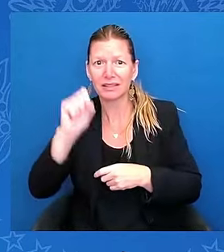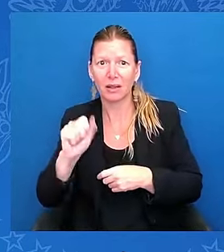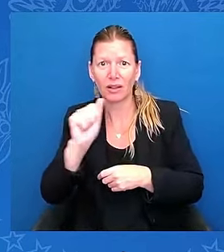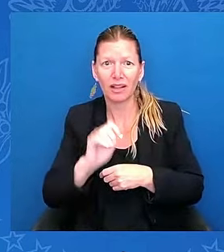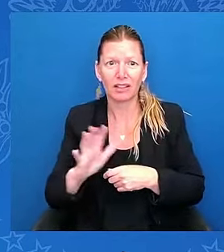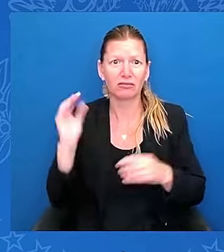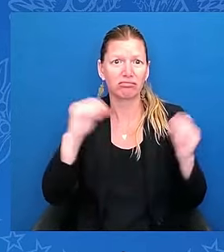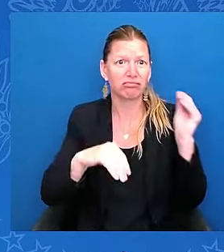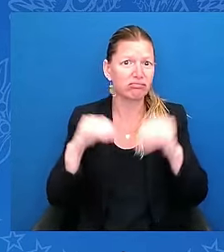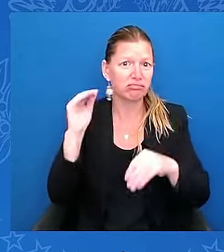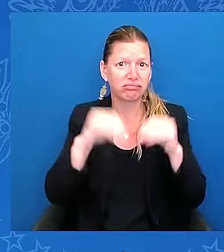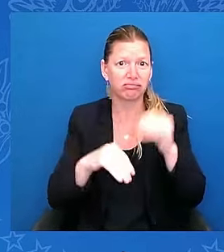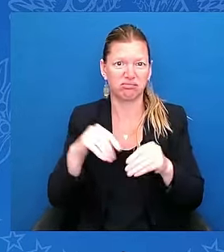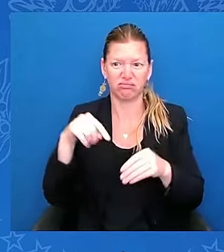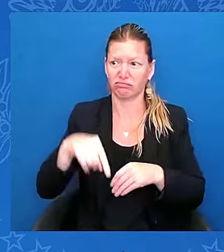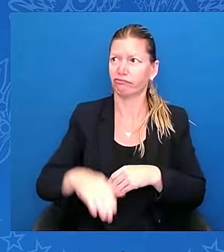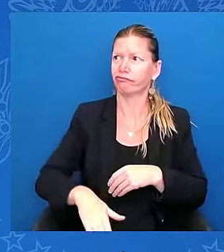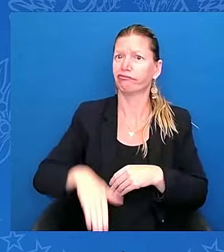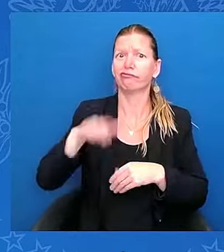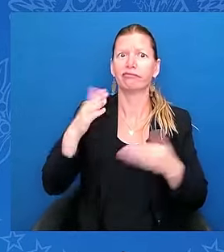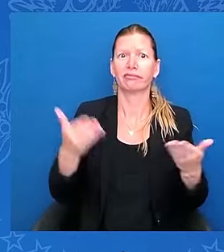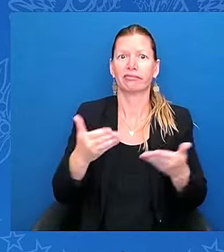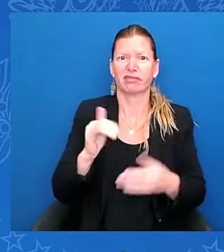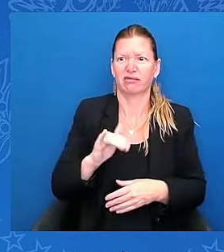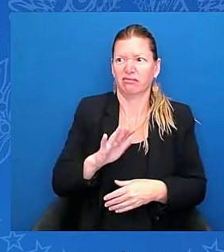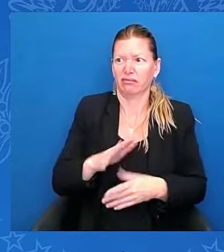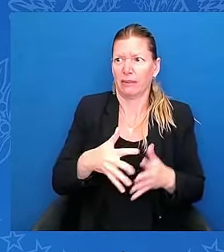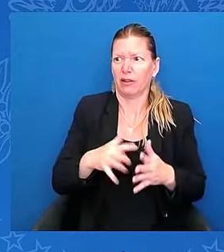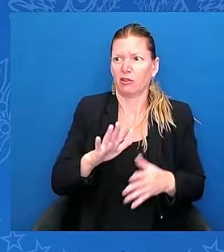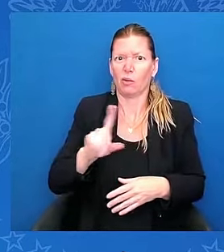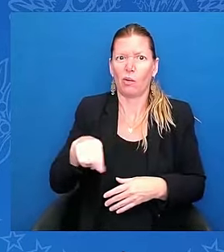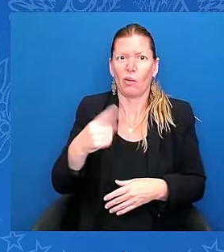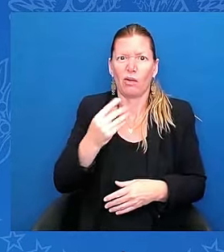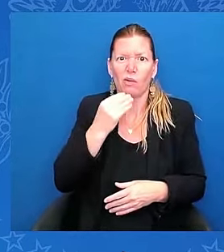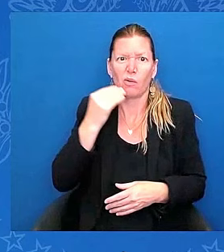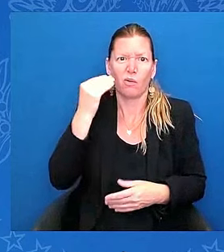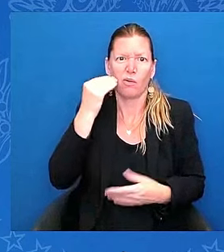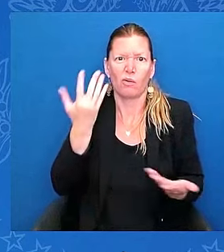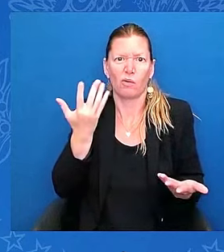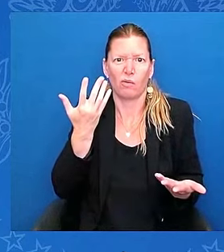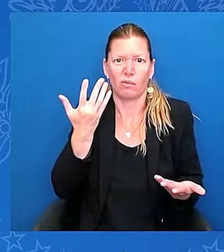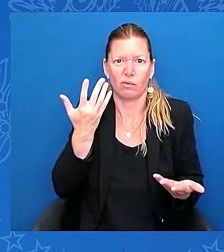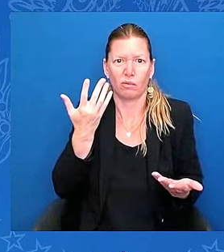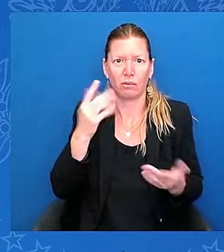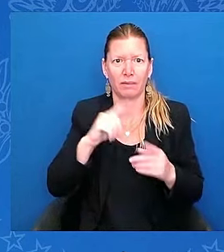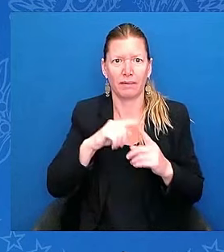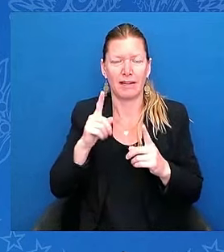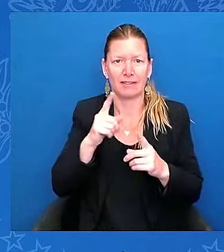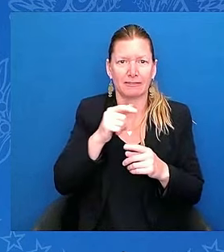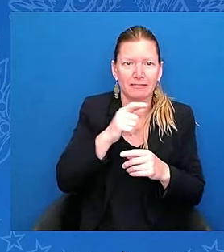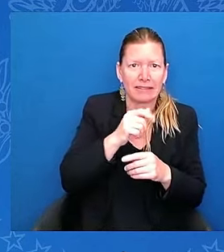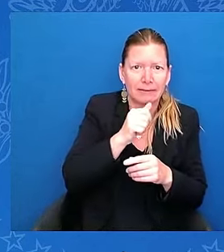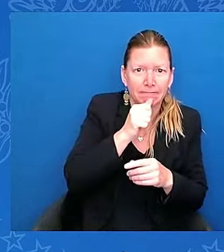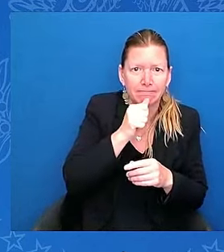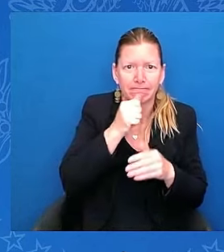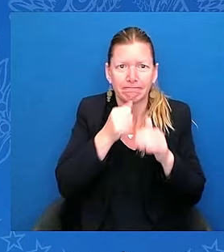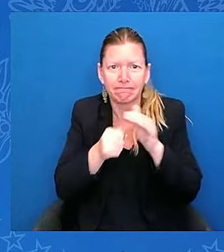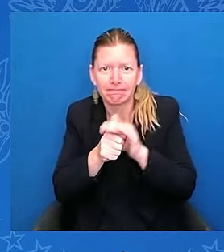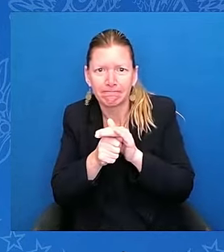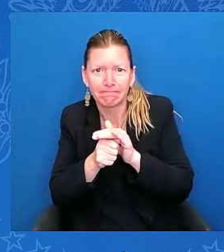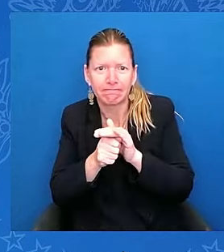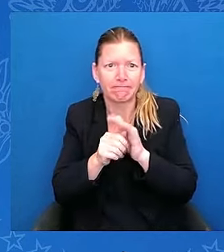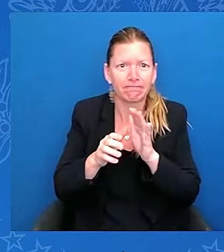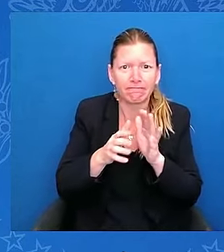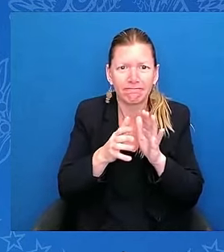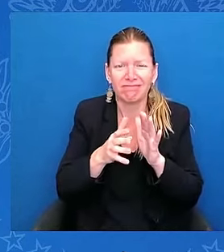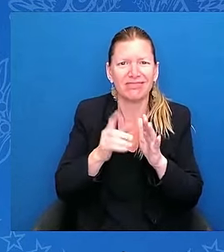— out of the shadows. So many of them have graduated from high school and college and are starting families on their own, building successful careers,